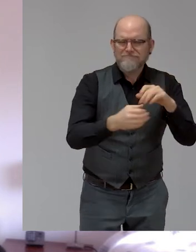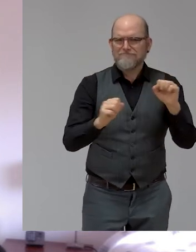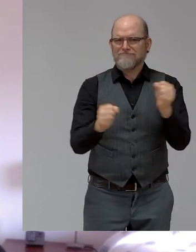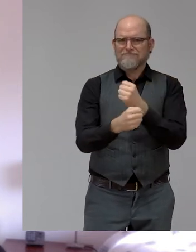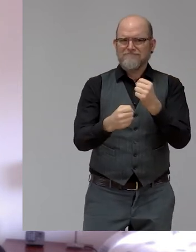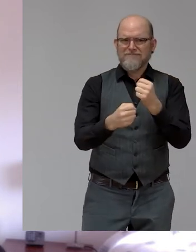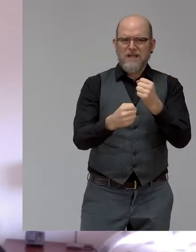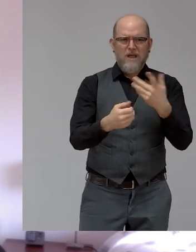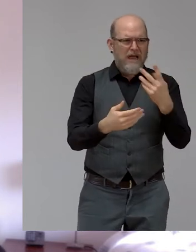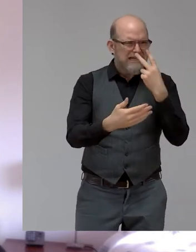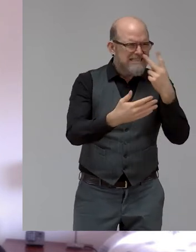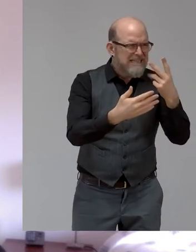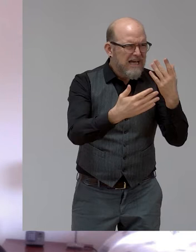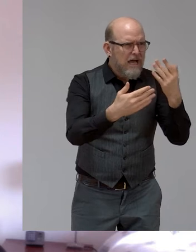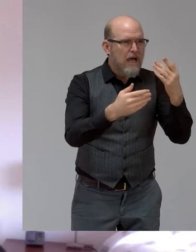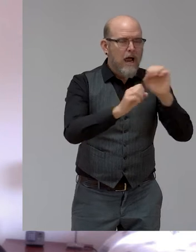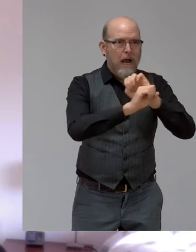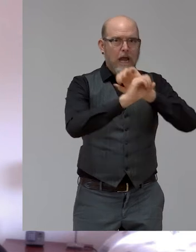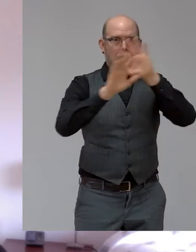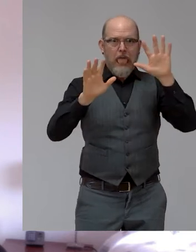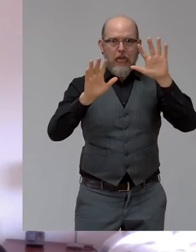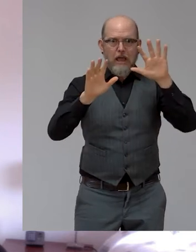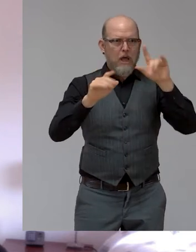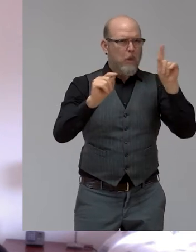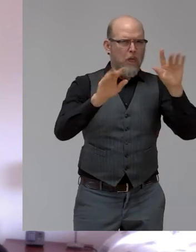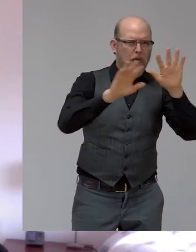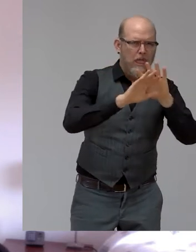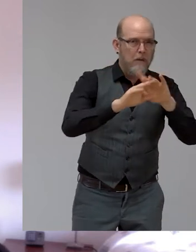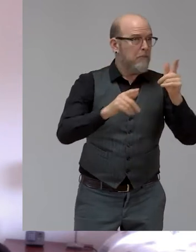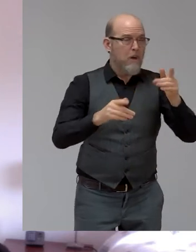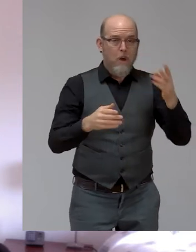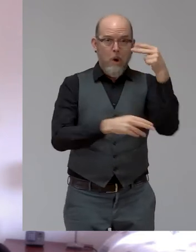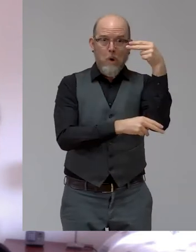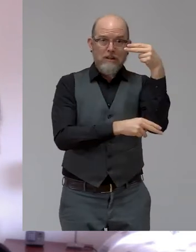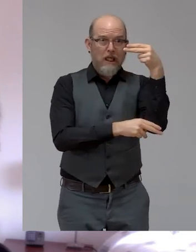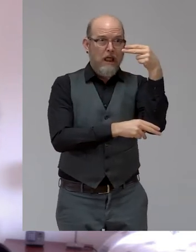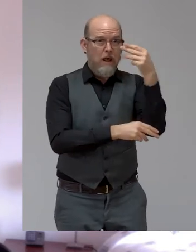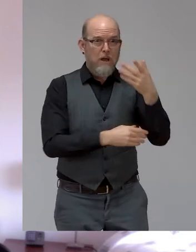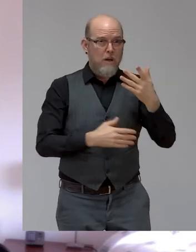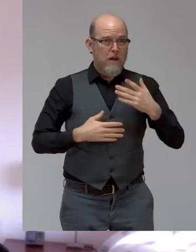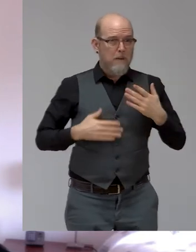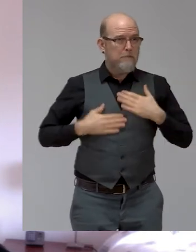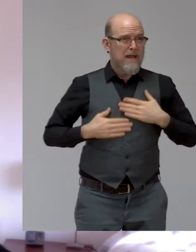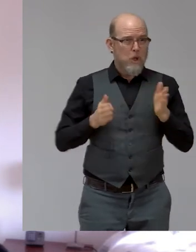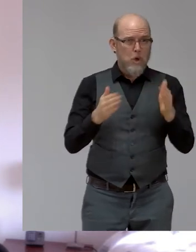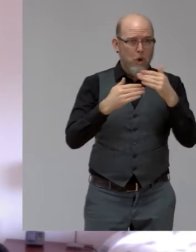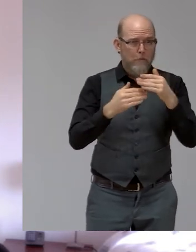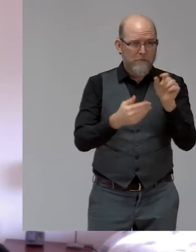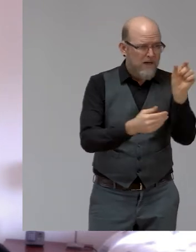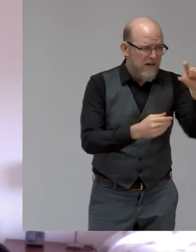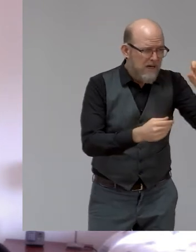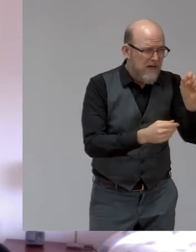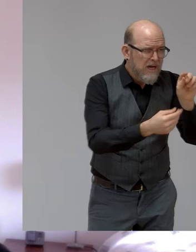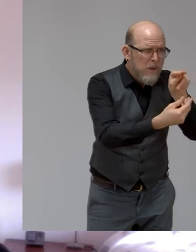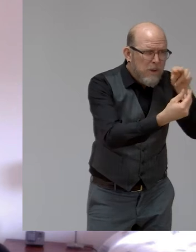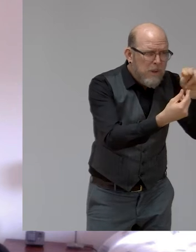shampoo and conditioner, you know. So these are all things which affect normal people, right? And some of it may